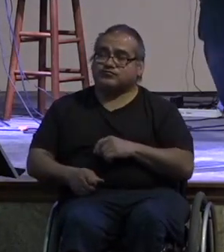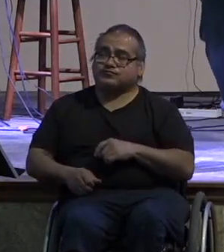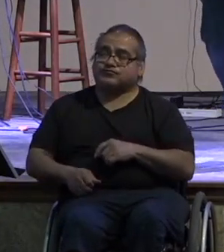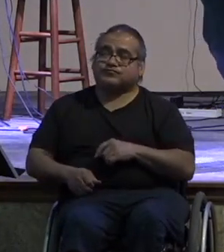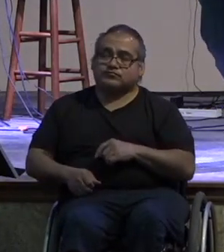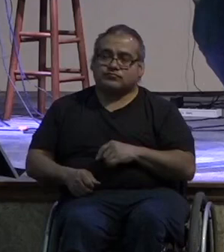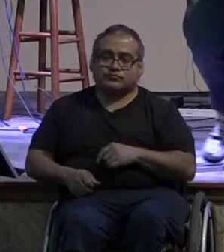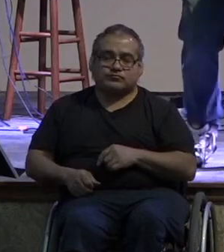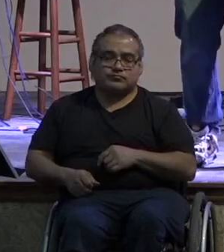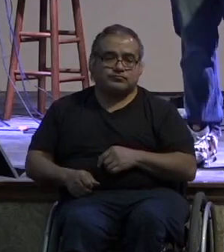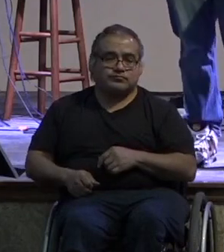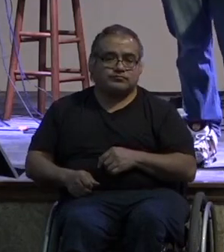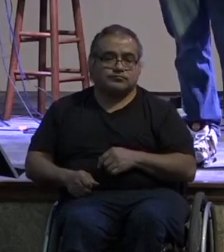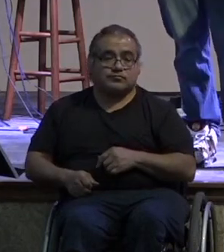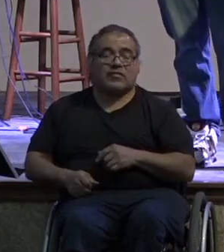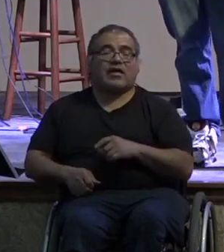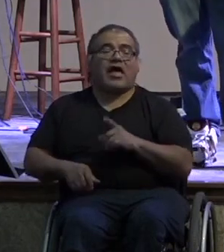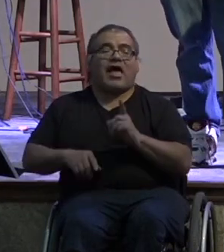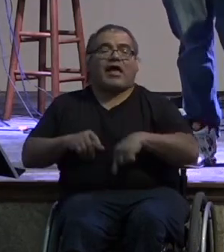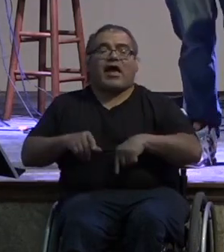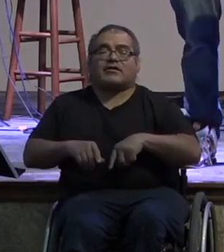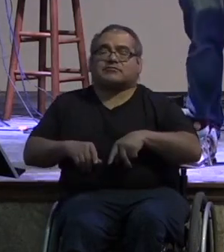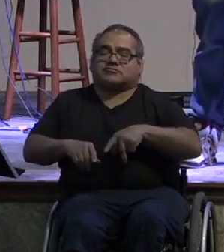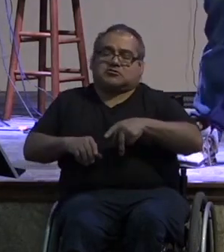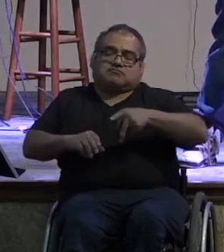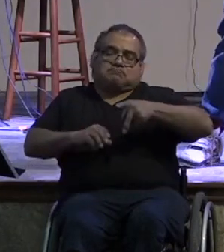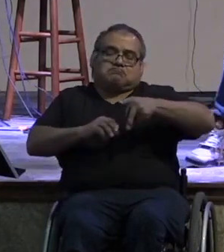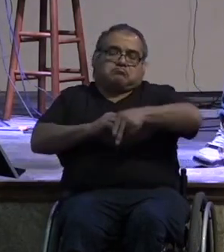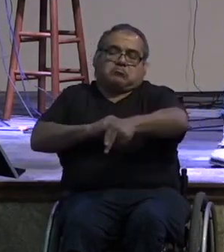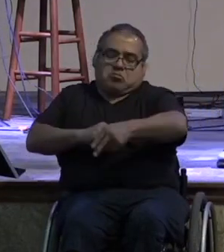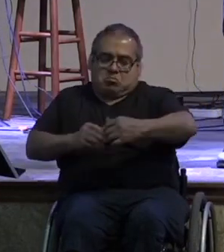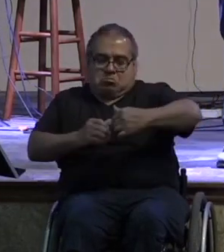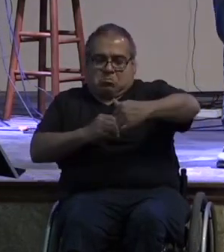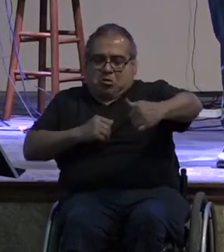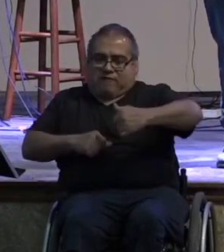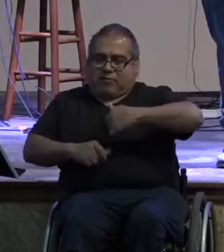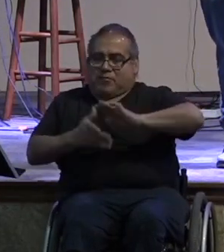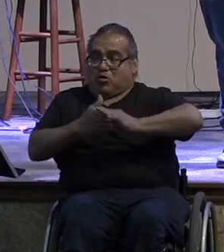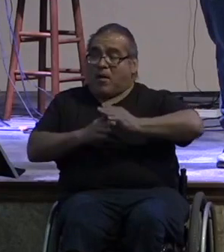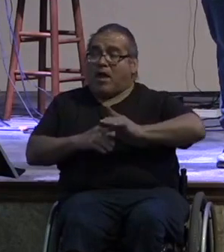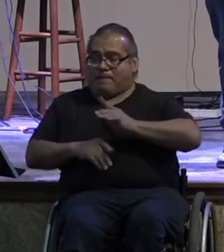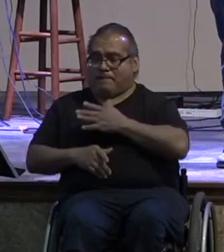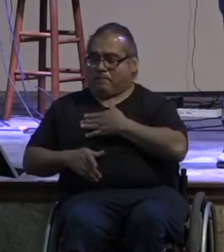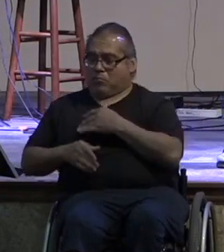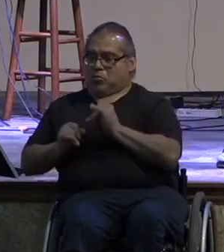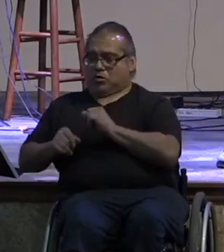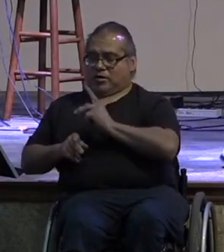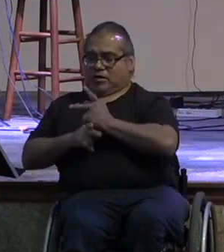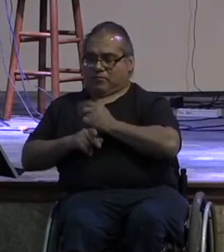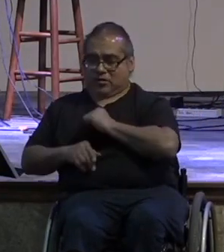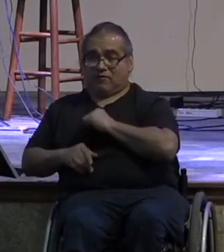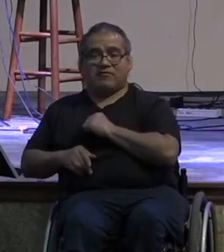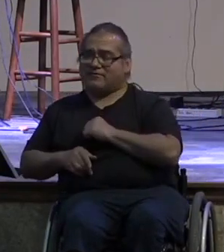operate them and maintain them i can't just cut out my community and be self-sufficient because we're all interconnected right